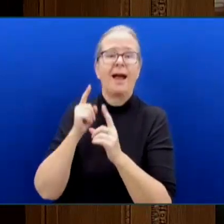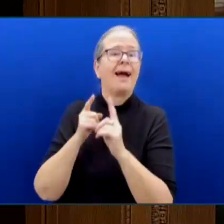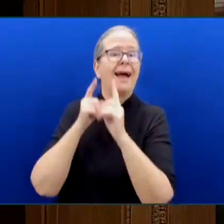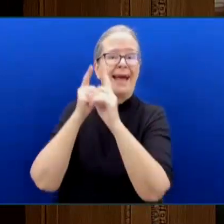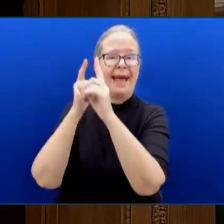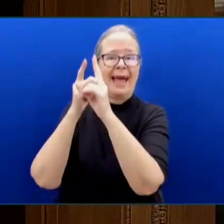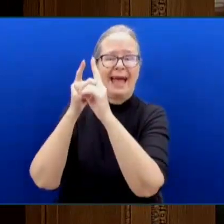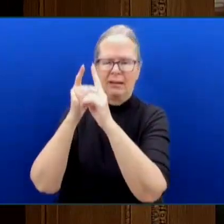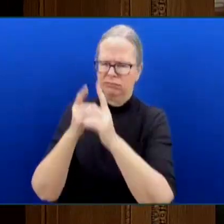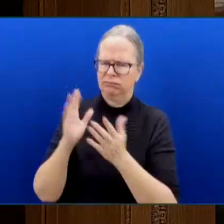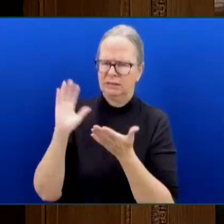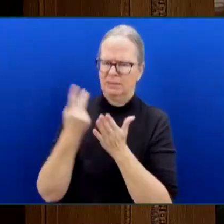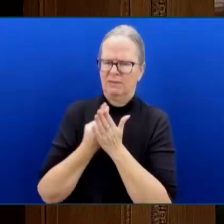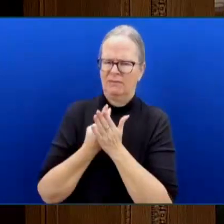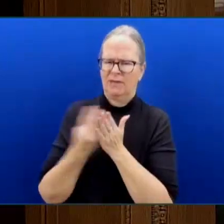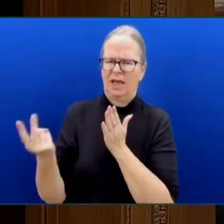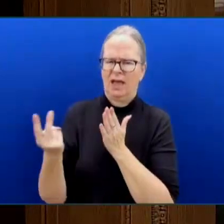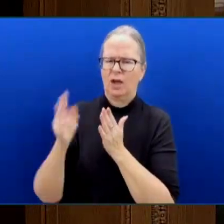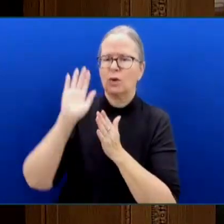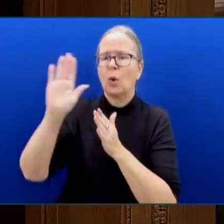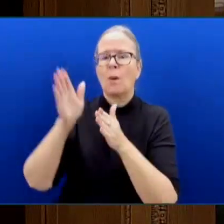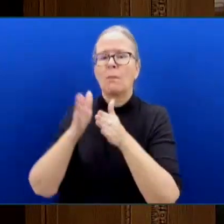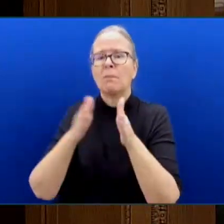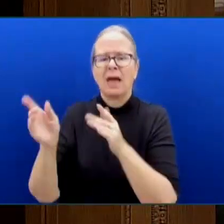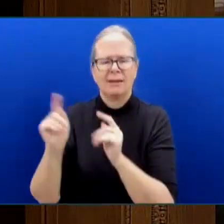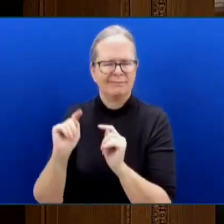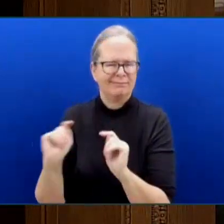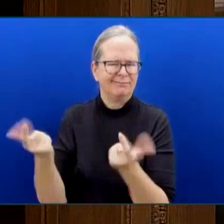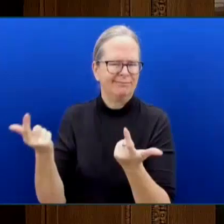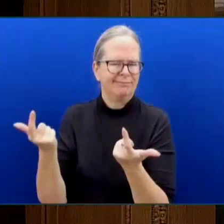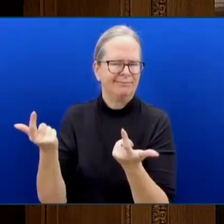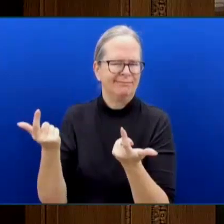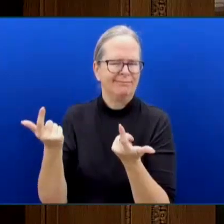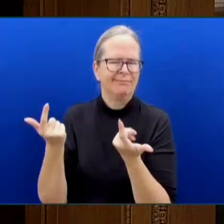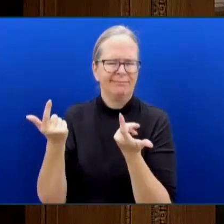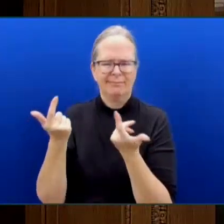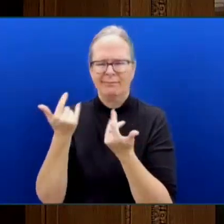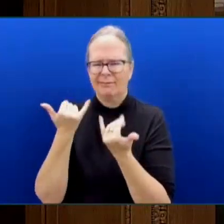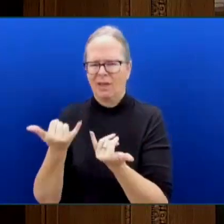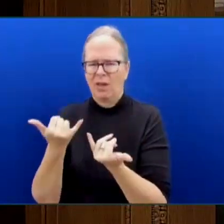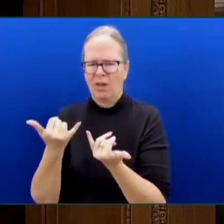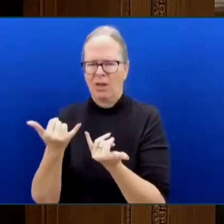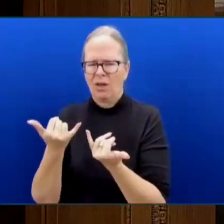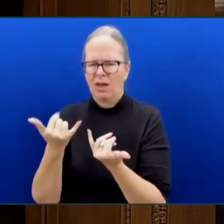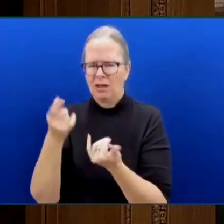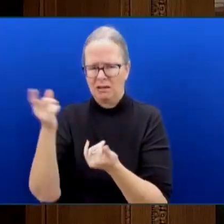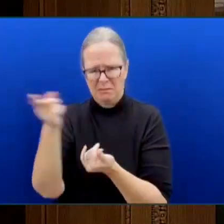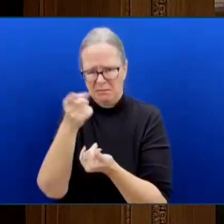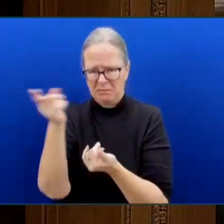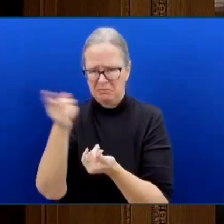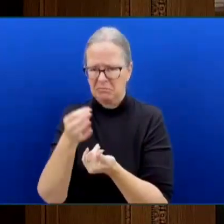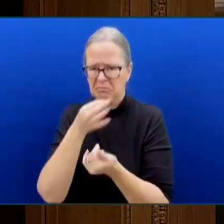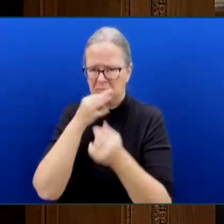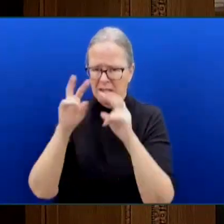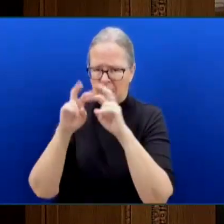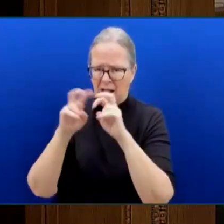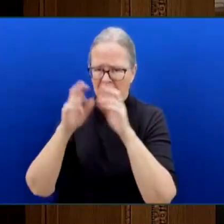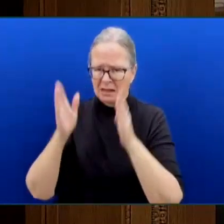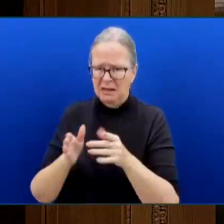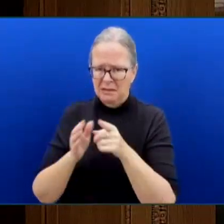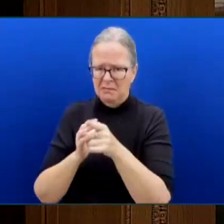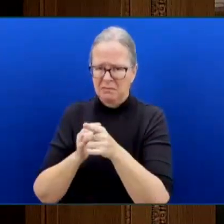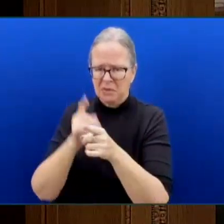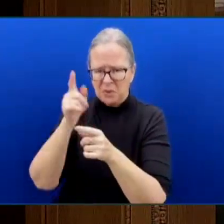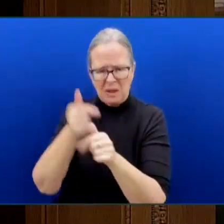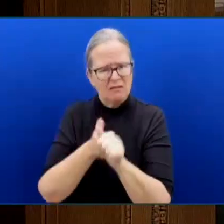reputable analysts who, relying on the government's own methodology, are predicting